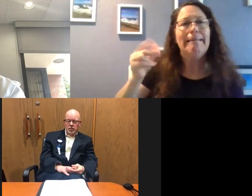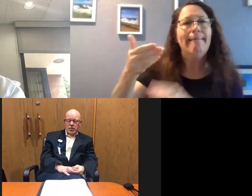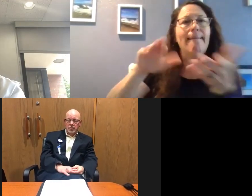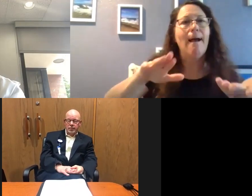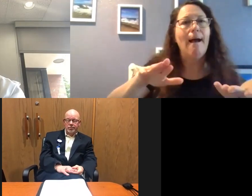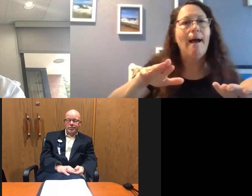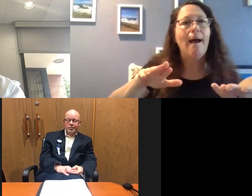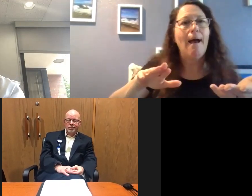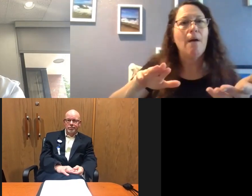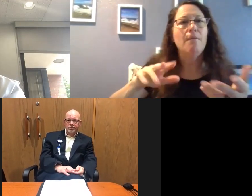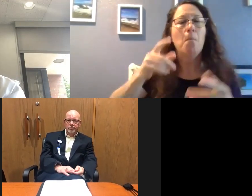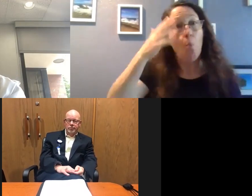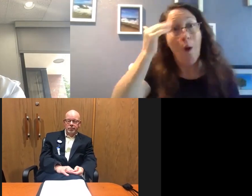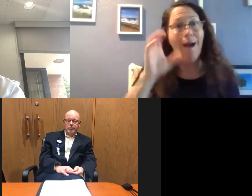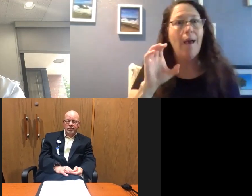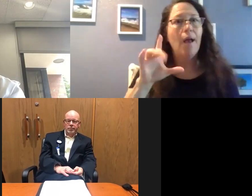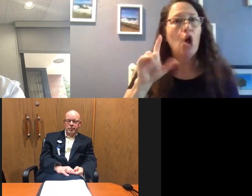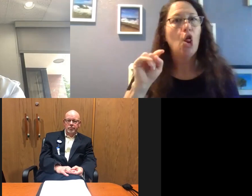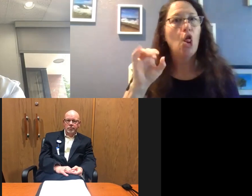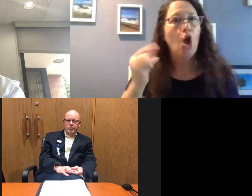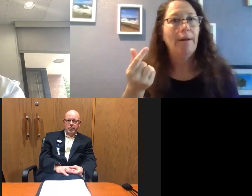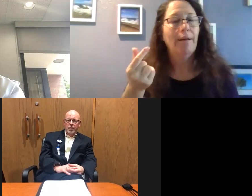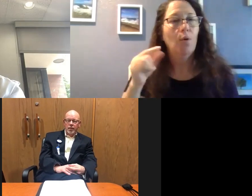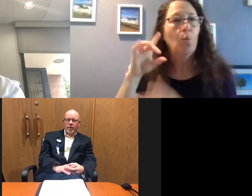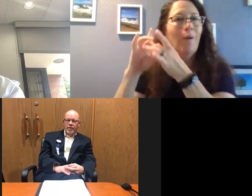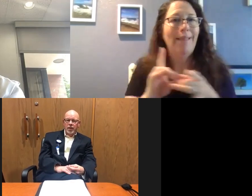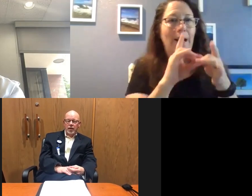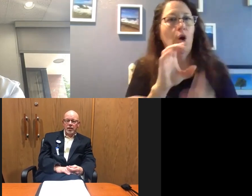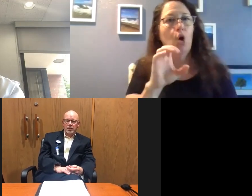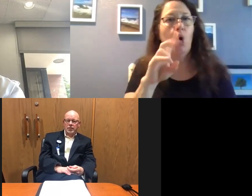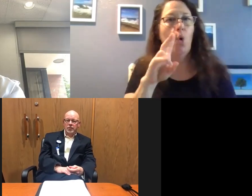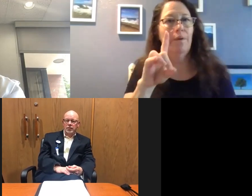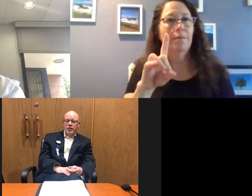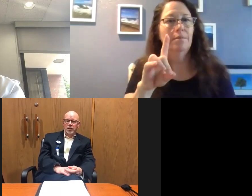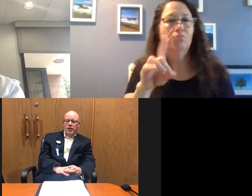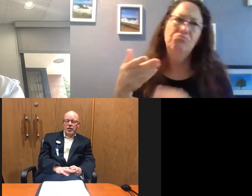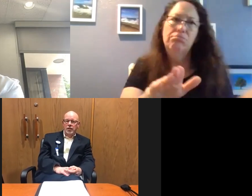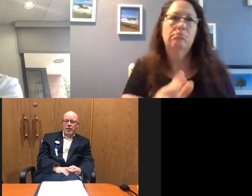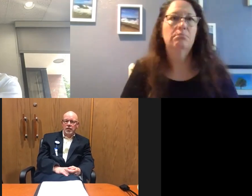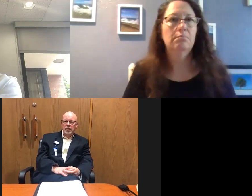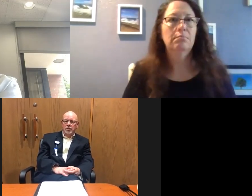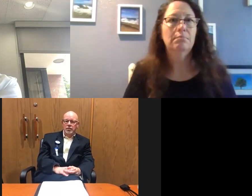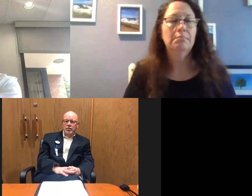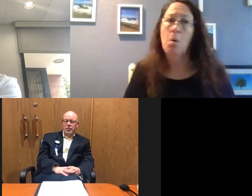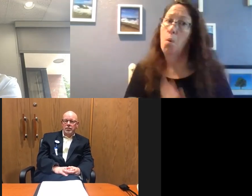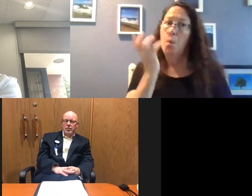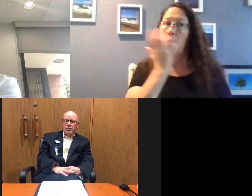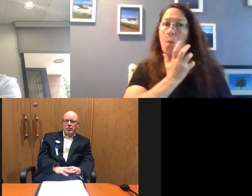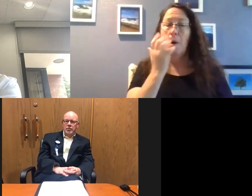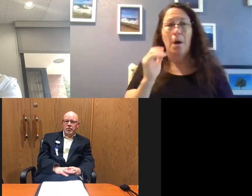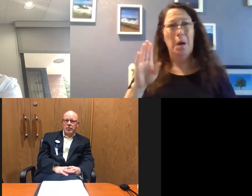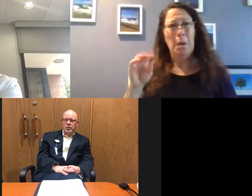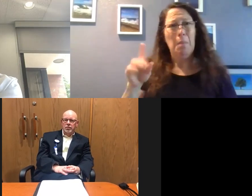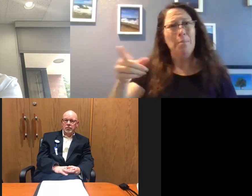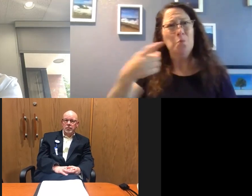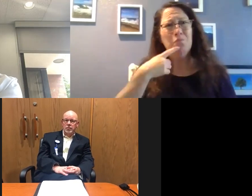the massive clotting that can happen with this disease. It's so unusual. Bob, you said it